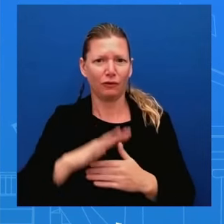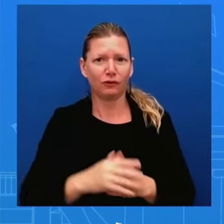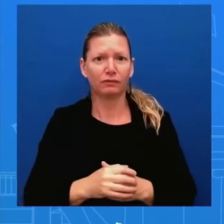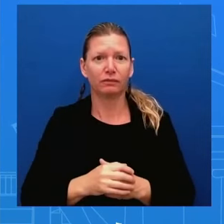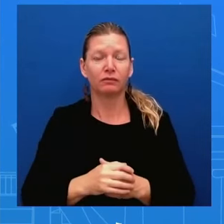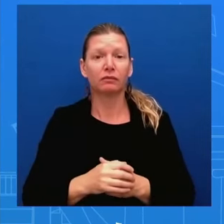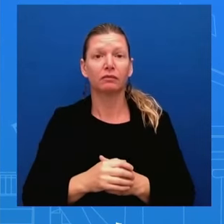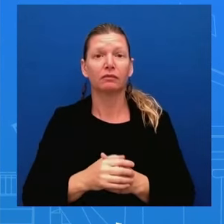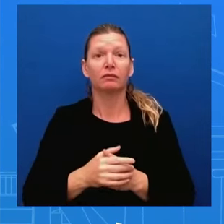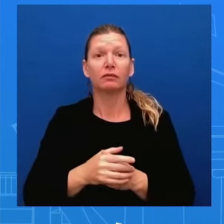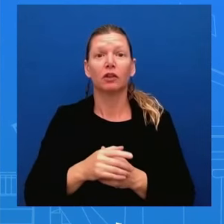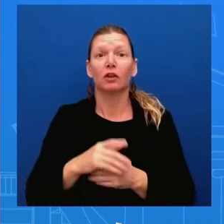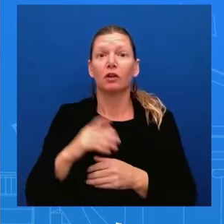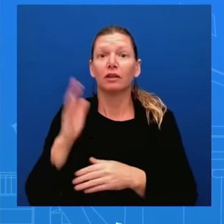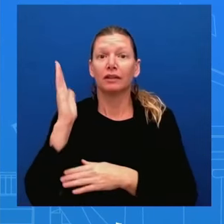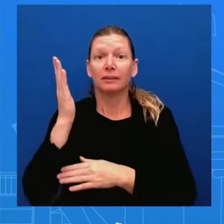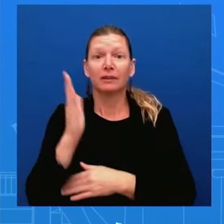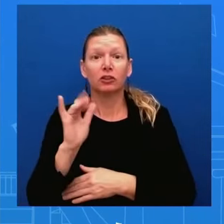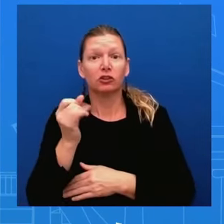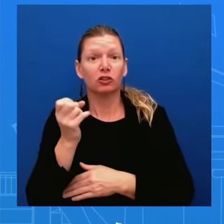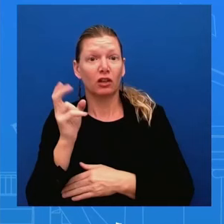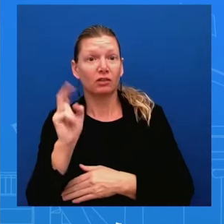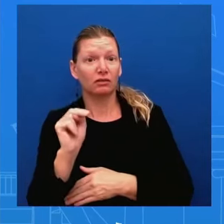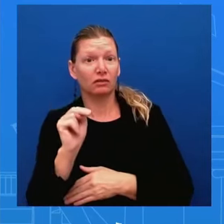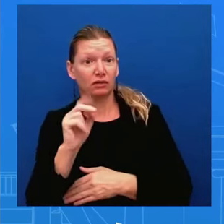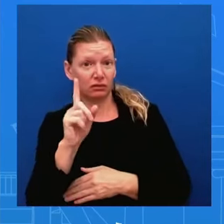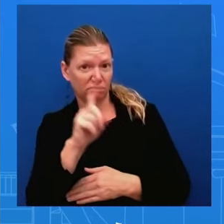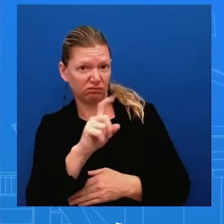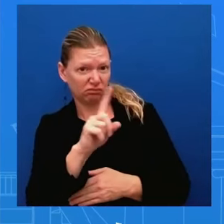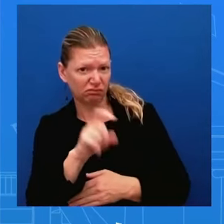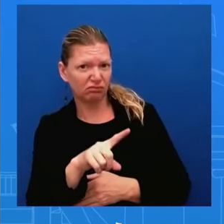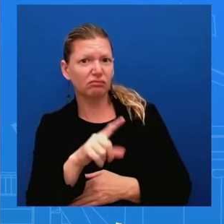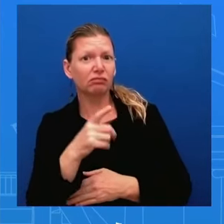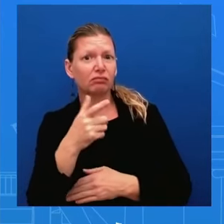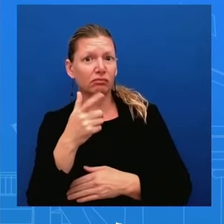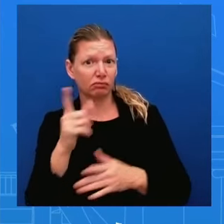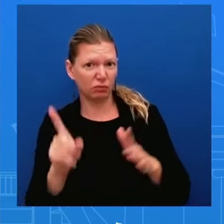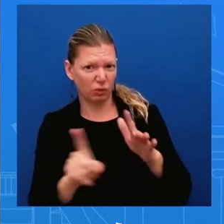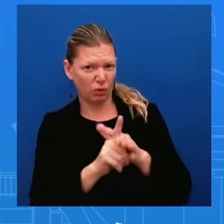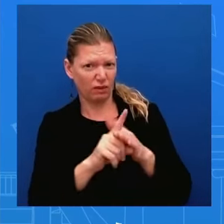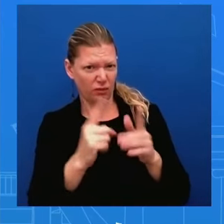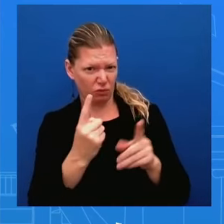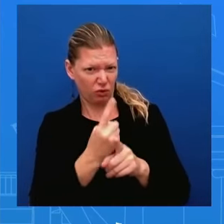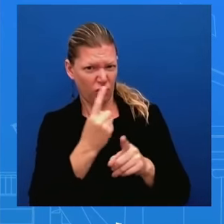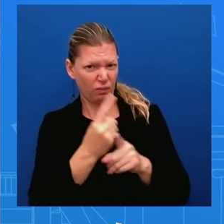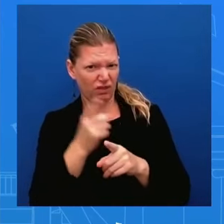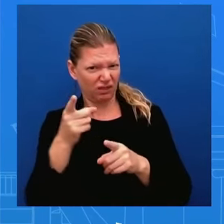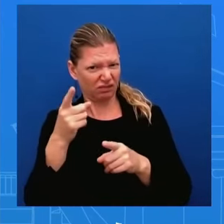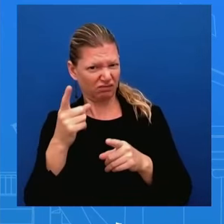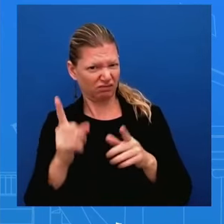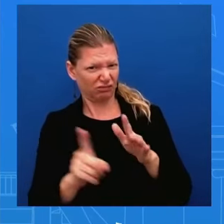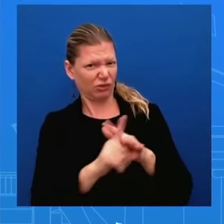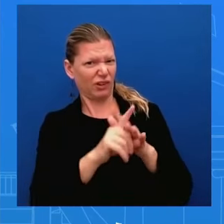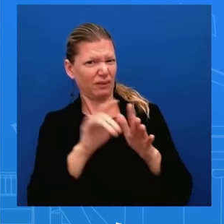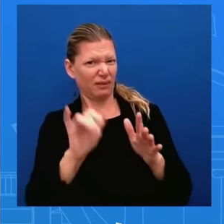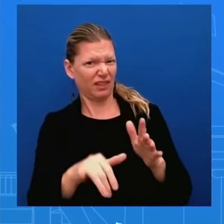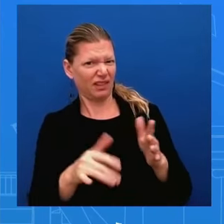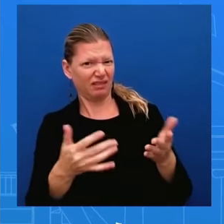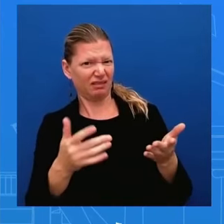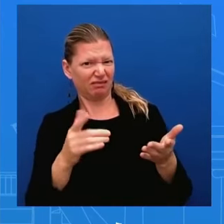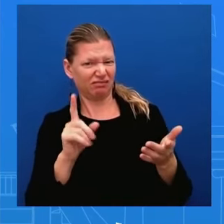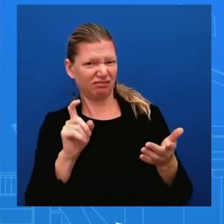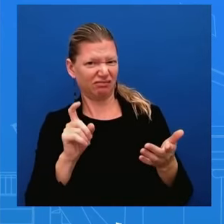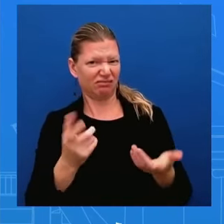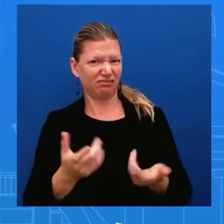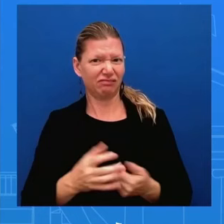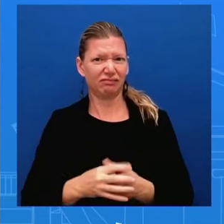speak to uh um don't want to comment obviously as this is related to 2024 elections and i